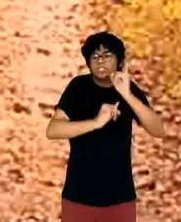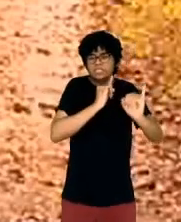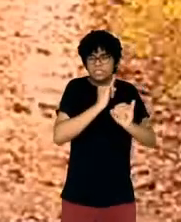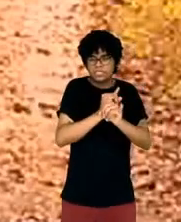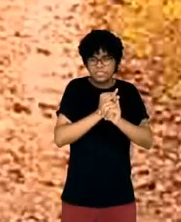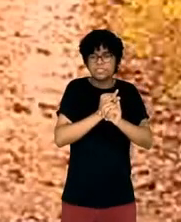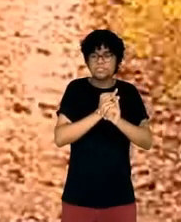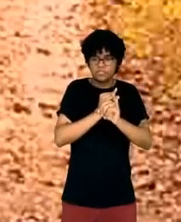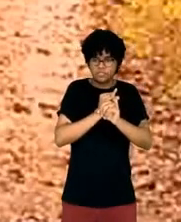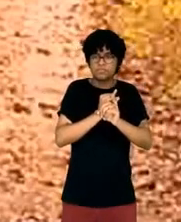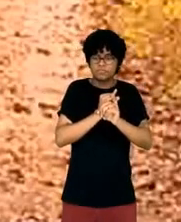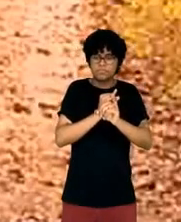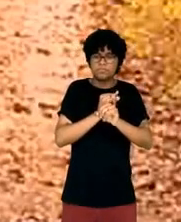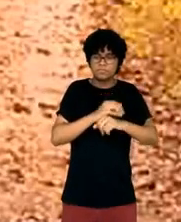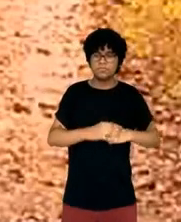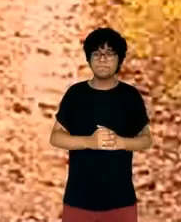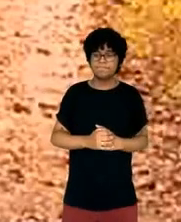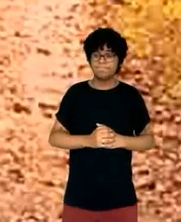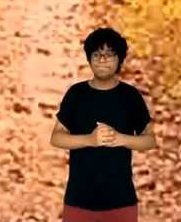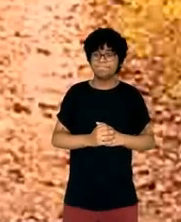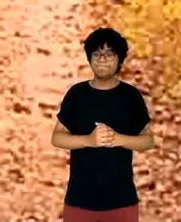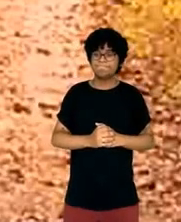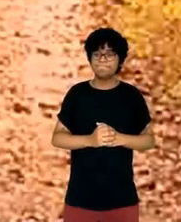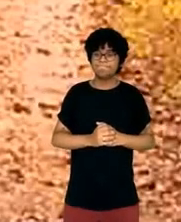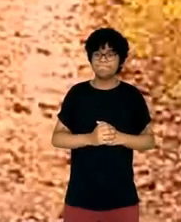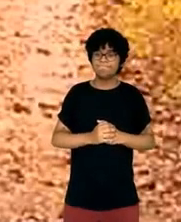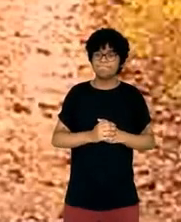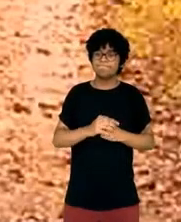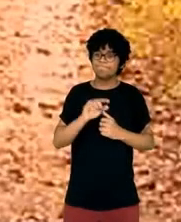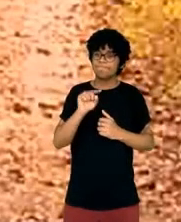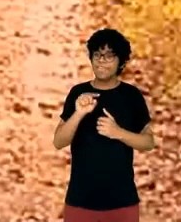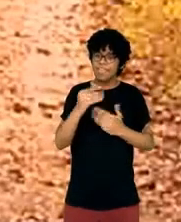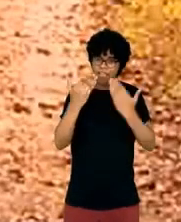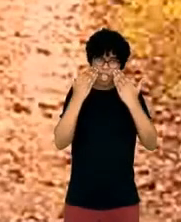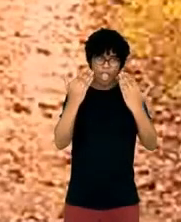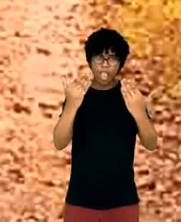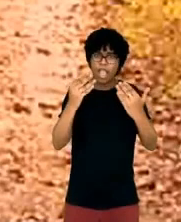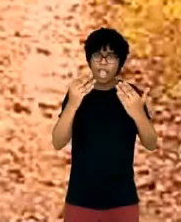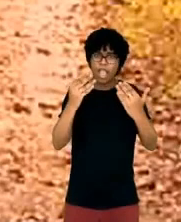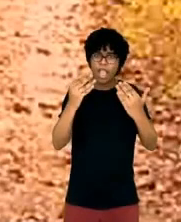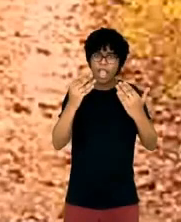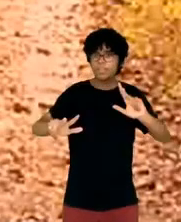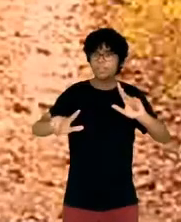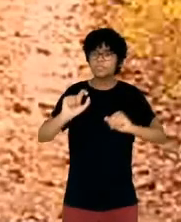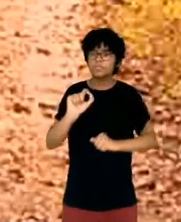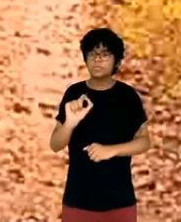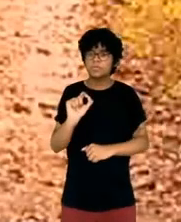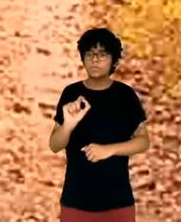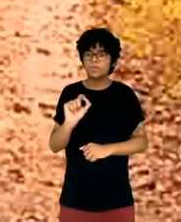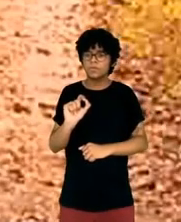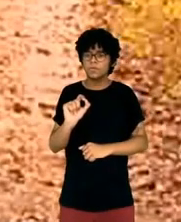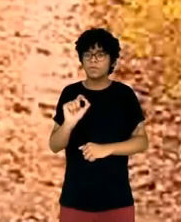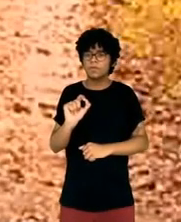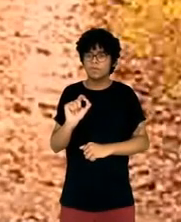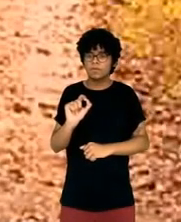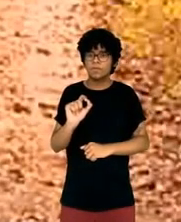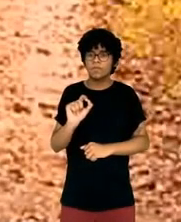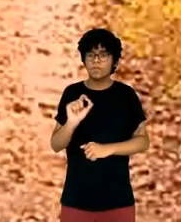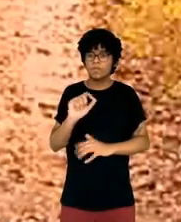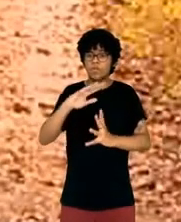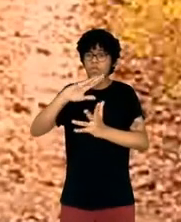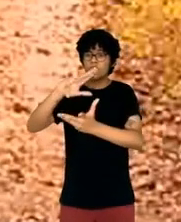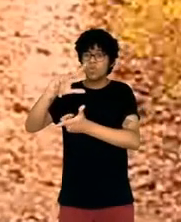And, you know, it's hard to overstate the differences between these two worlds of the tech industry and